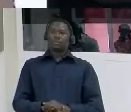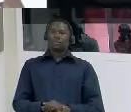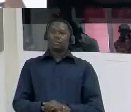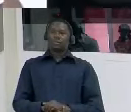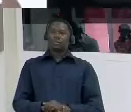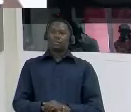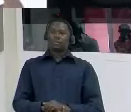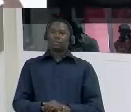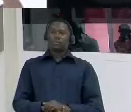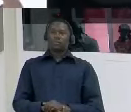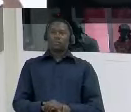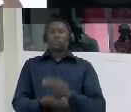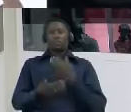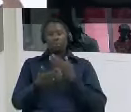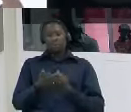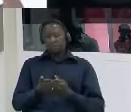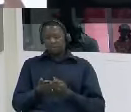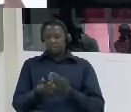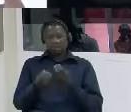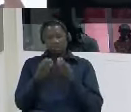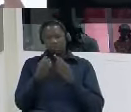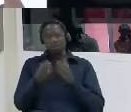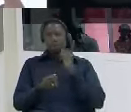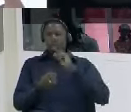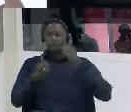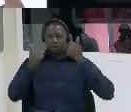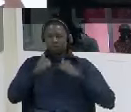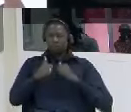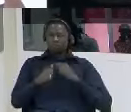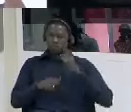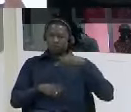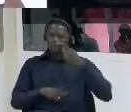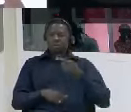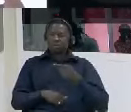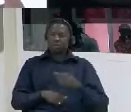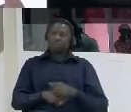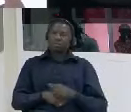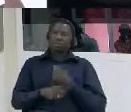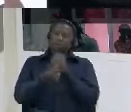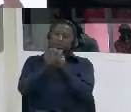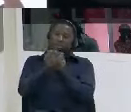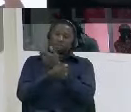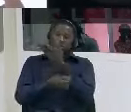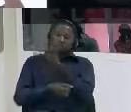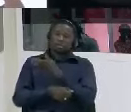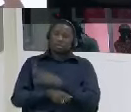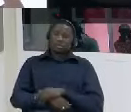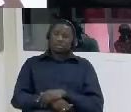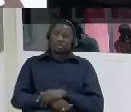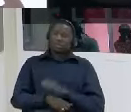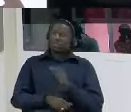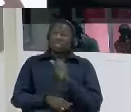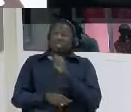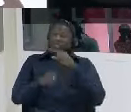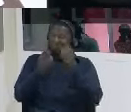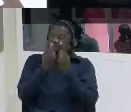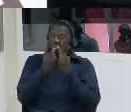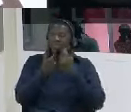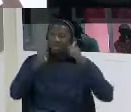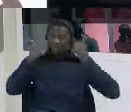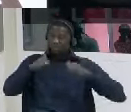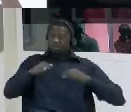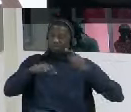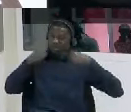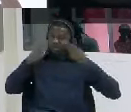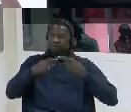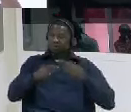please tell us um what happened next um at mile two did anything of significance happen was you were